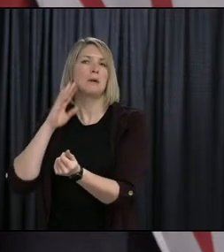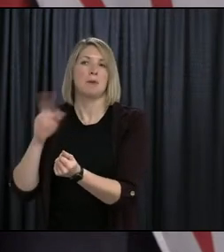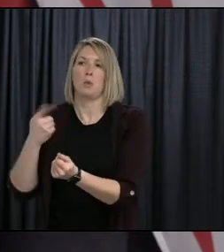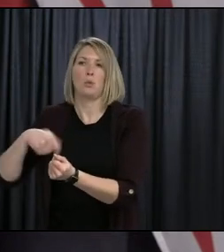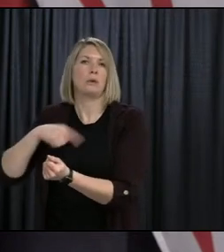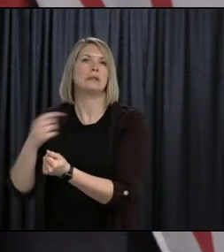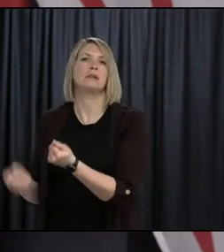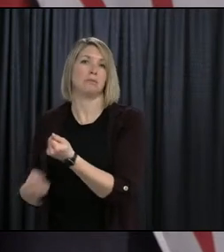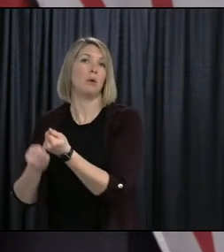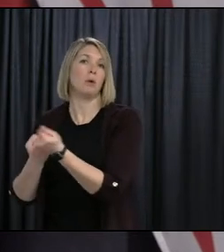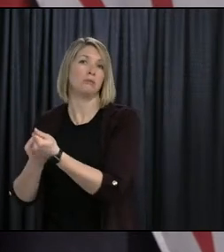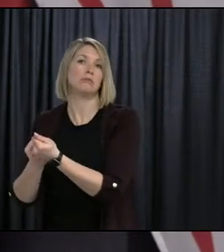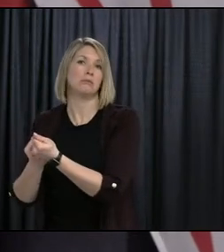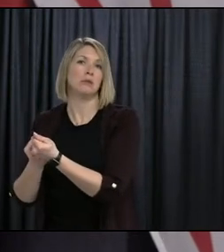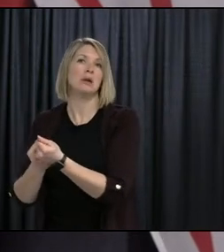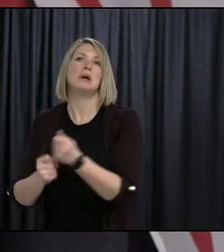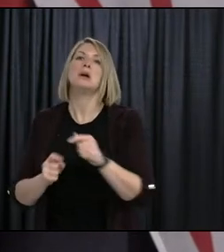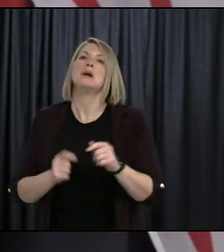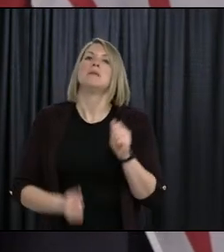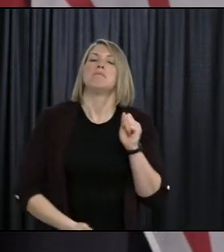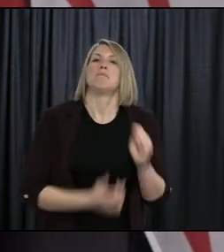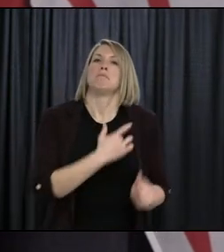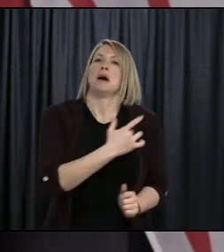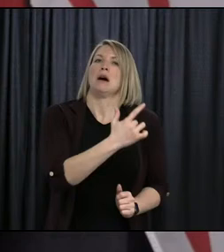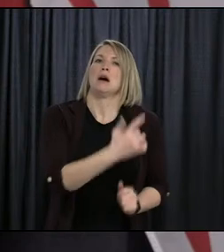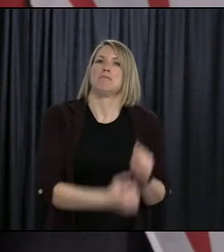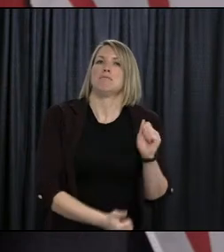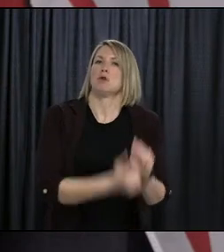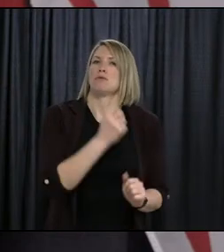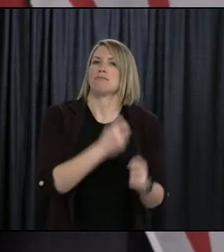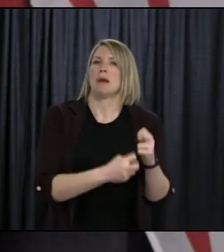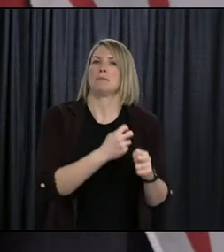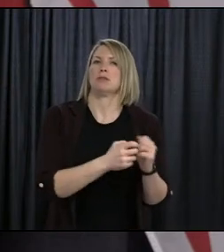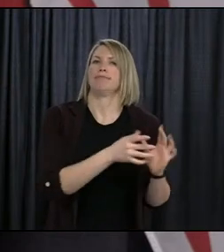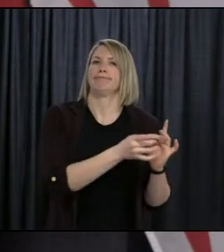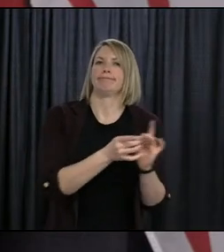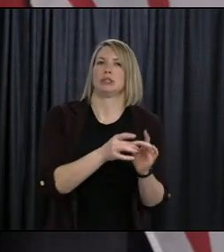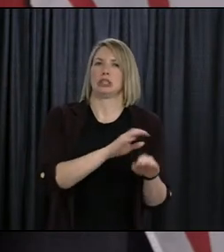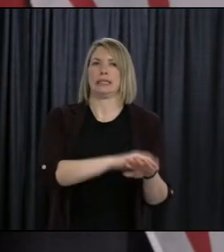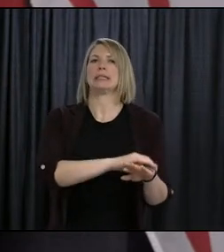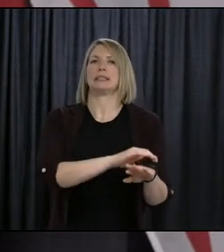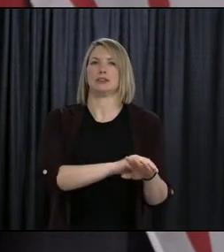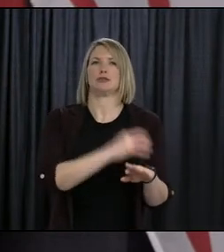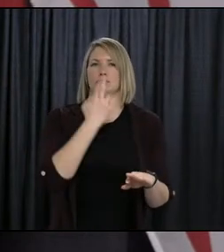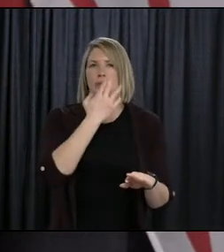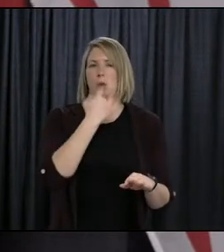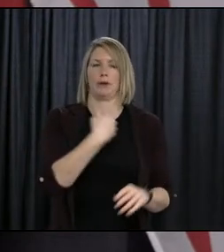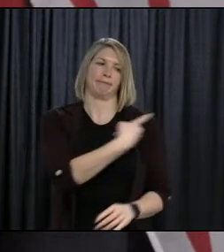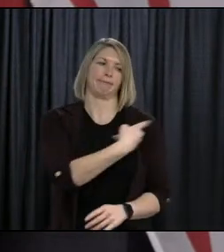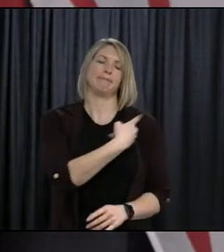But the majority of the outstanding questions and issues have been related to the English School District.